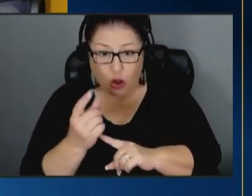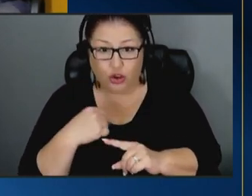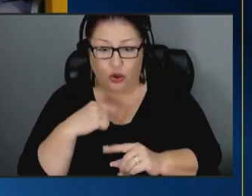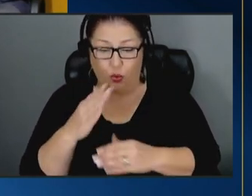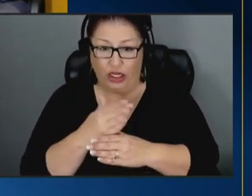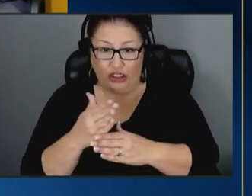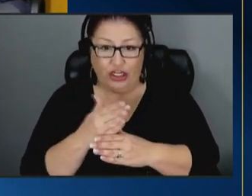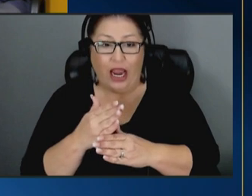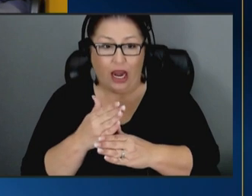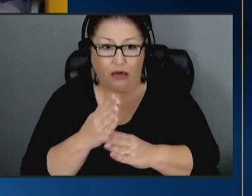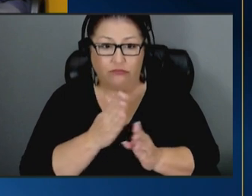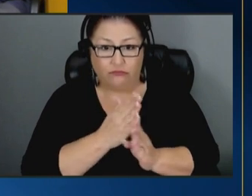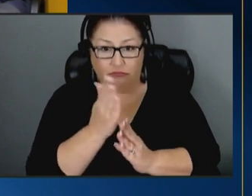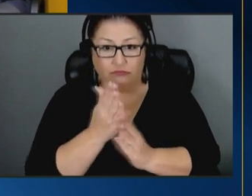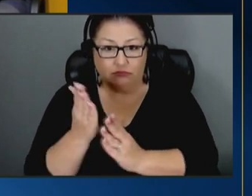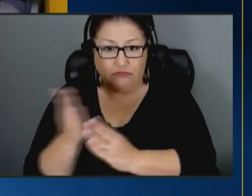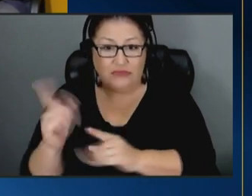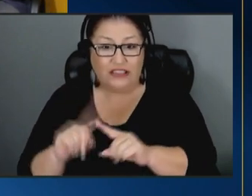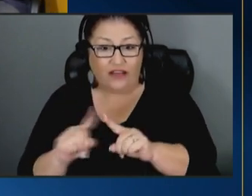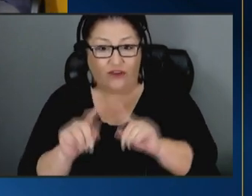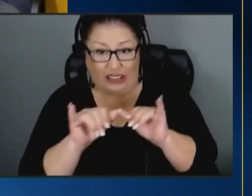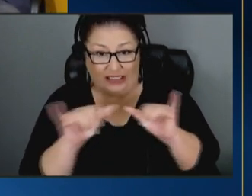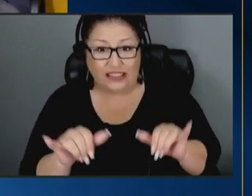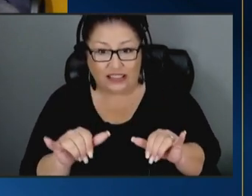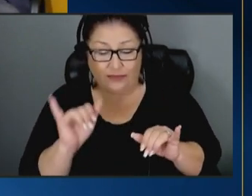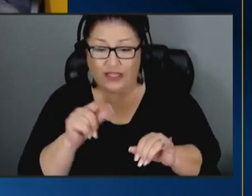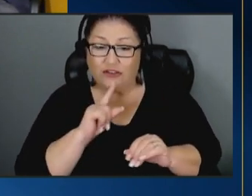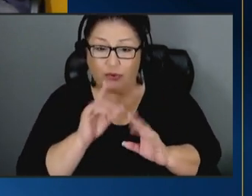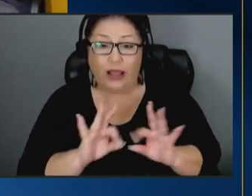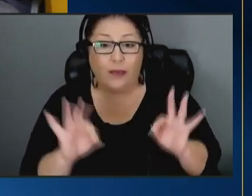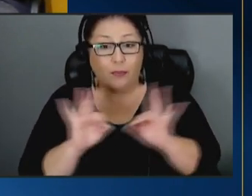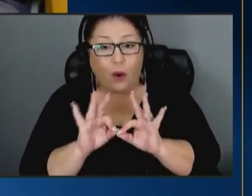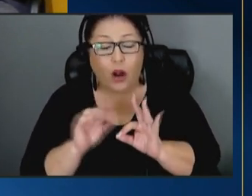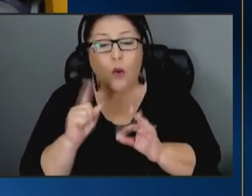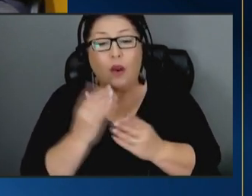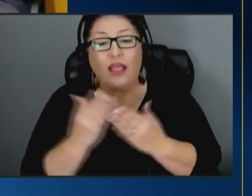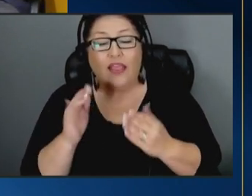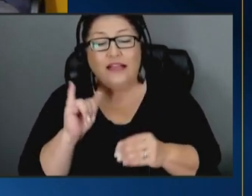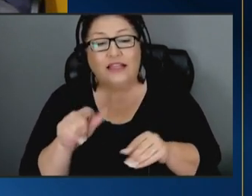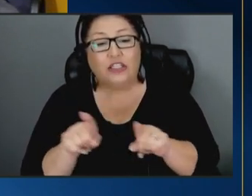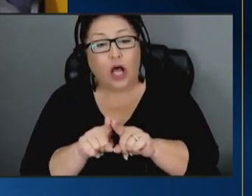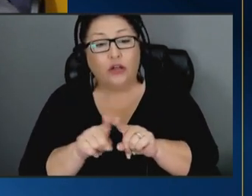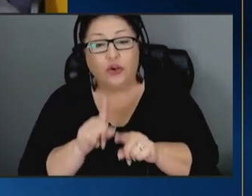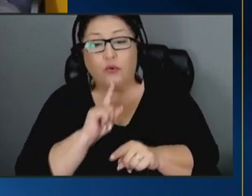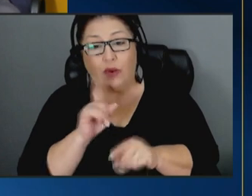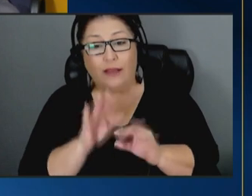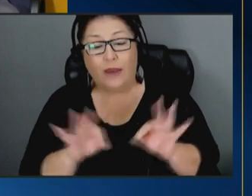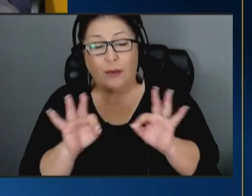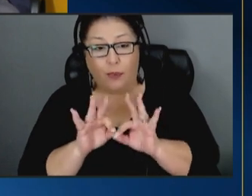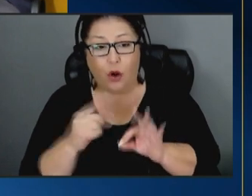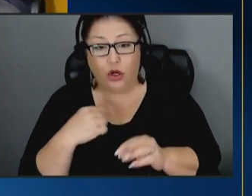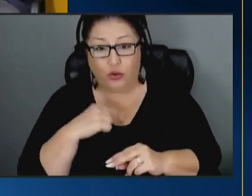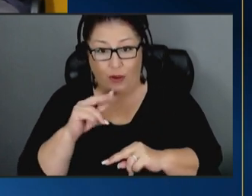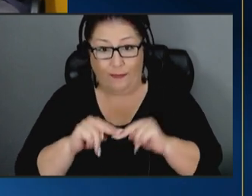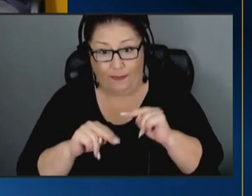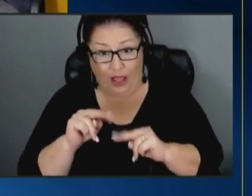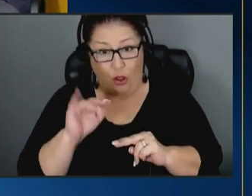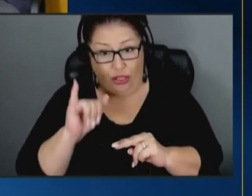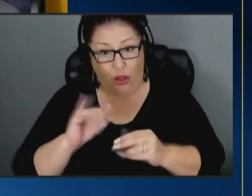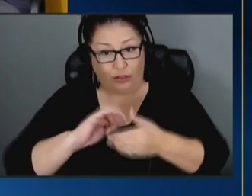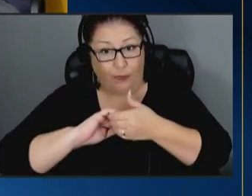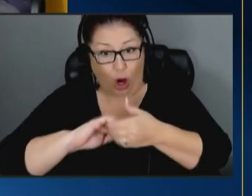systems that are so important and one of the things that has also been really important is as we build those partners